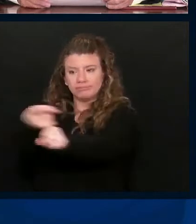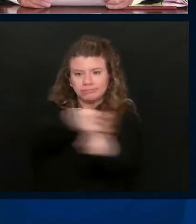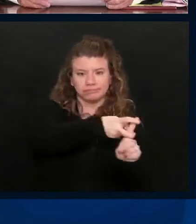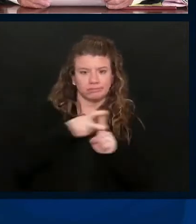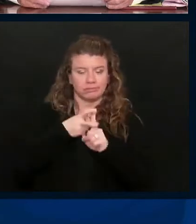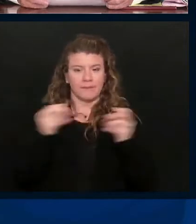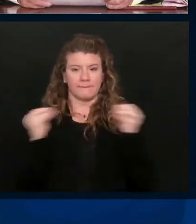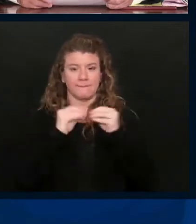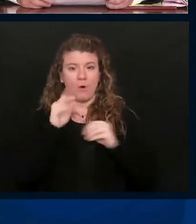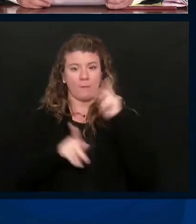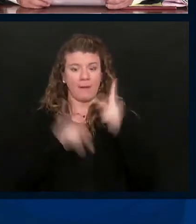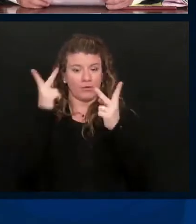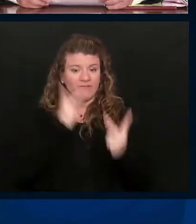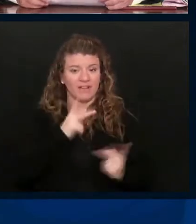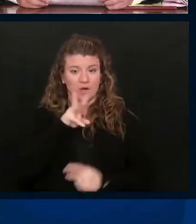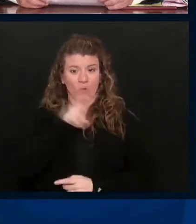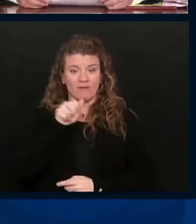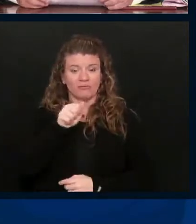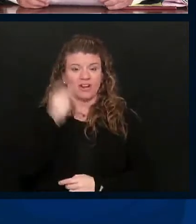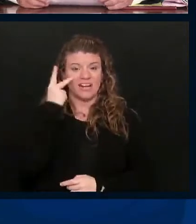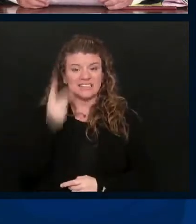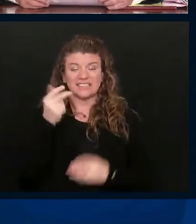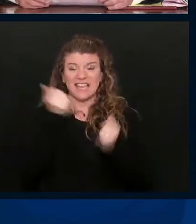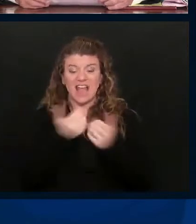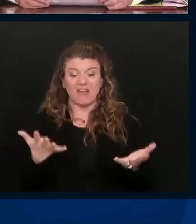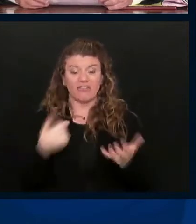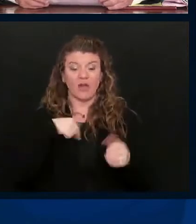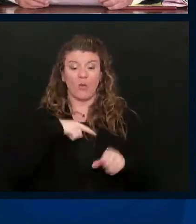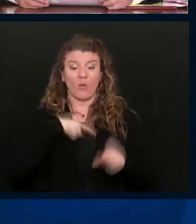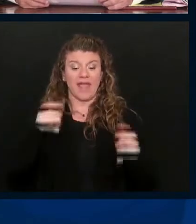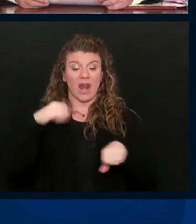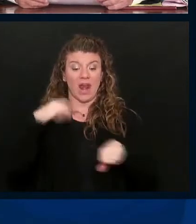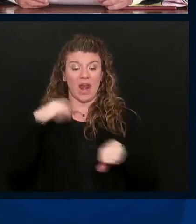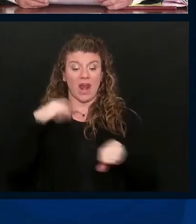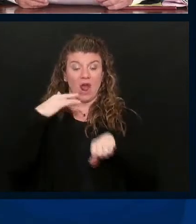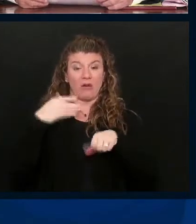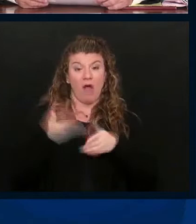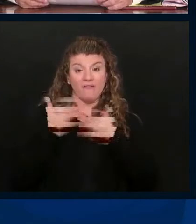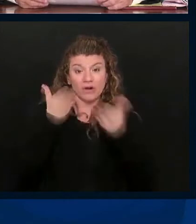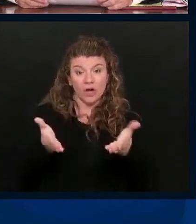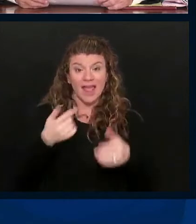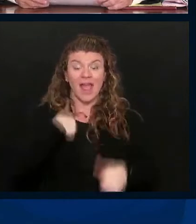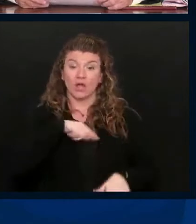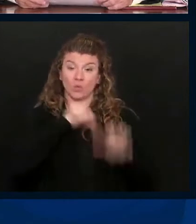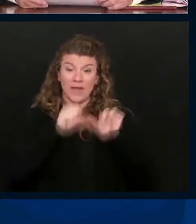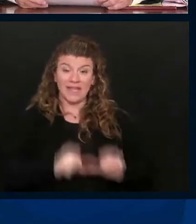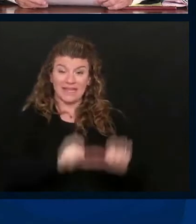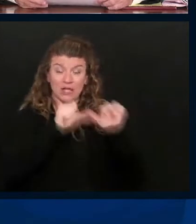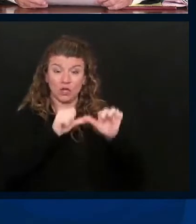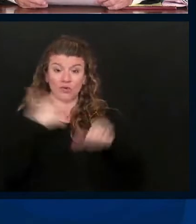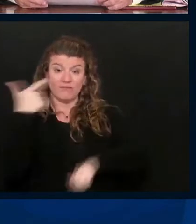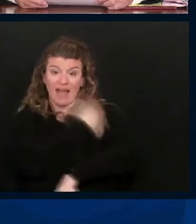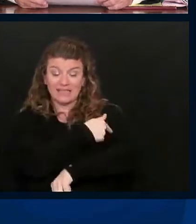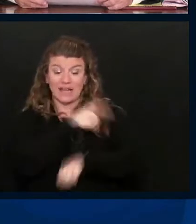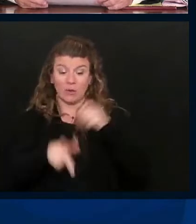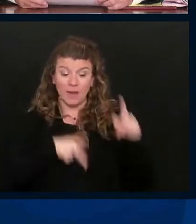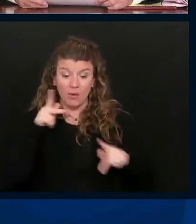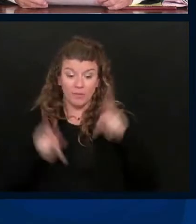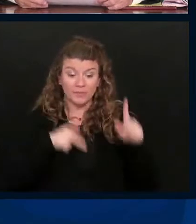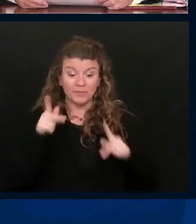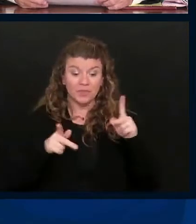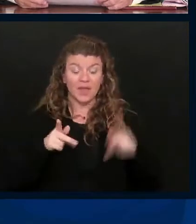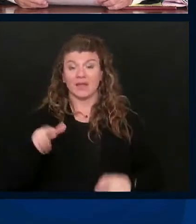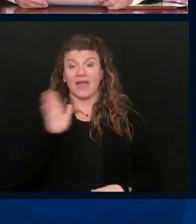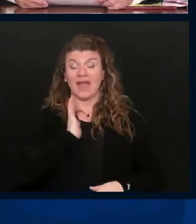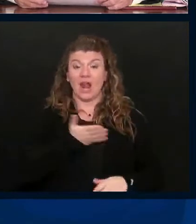to visit West Virginia and see all that we have to offer, and as we continue to vaccinate our people and as our country